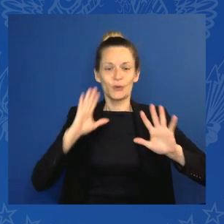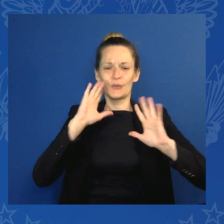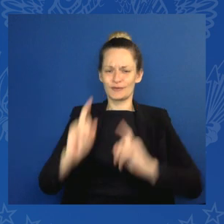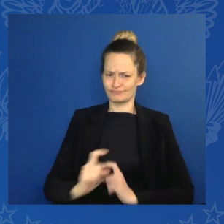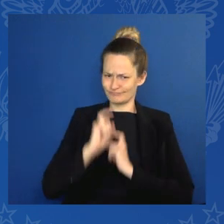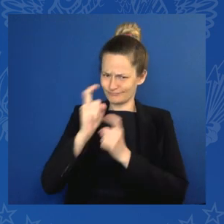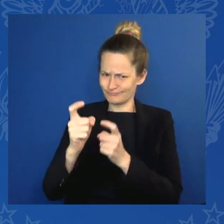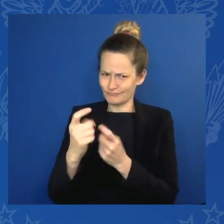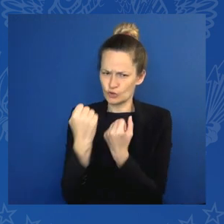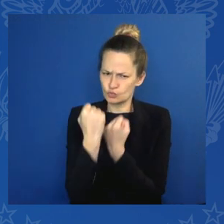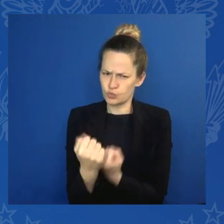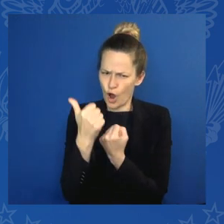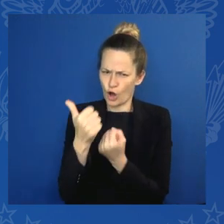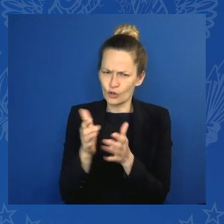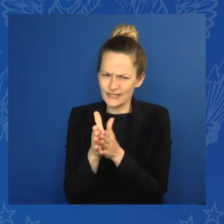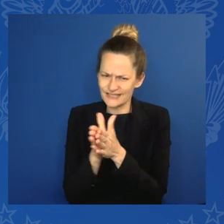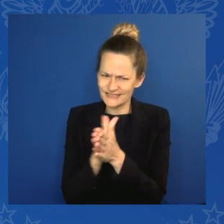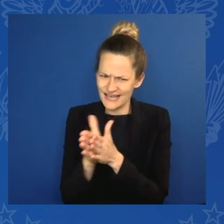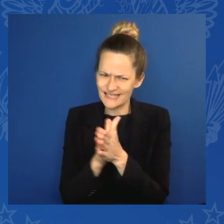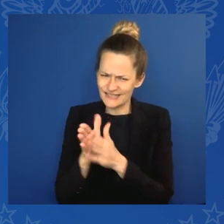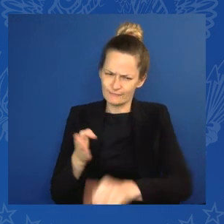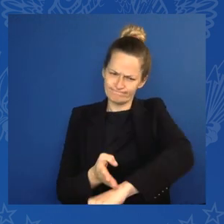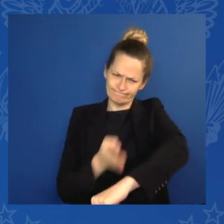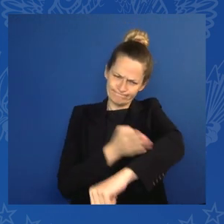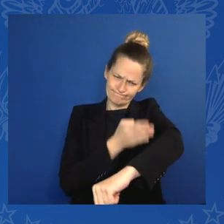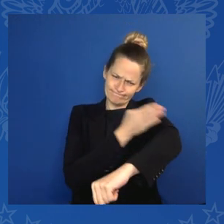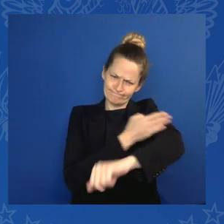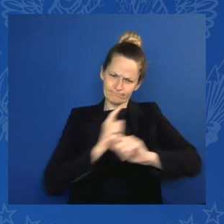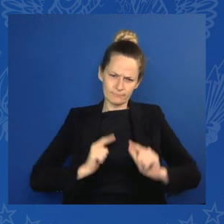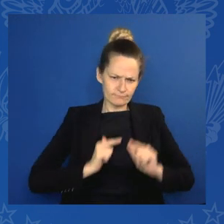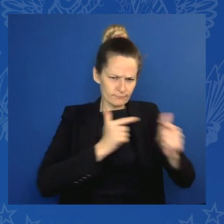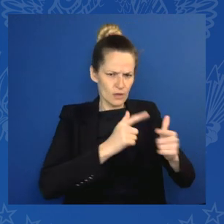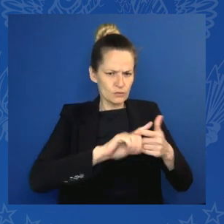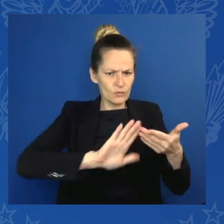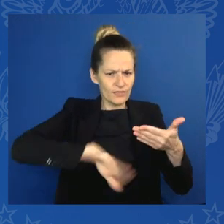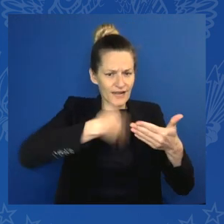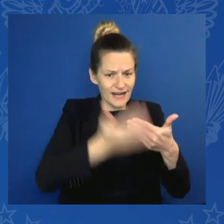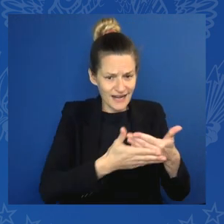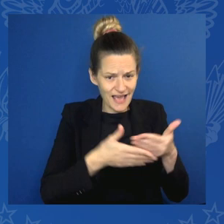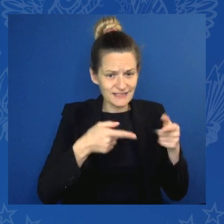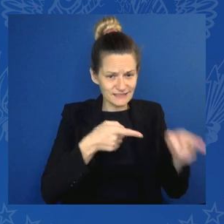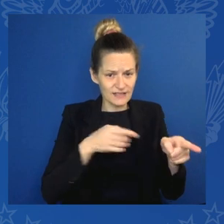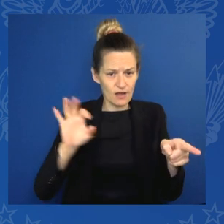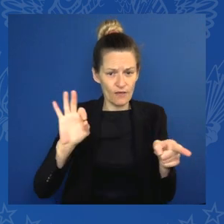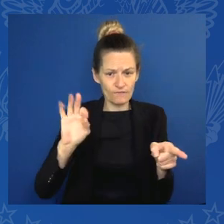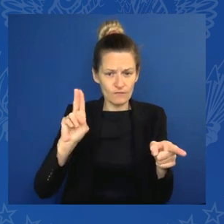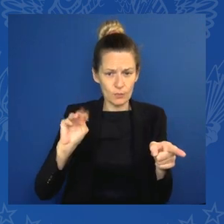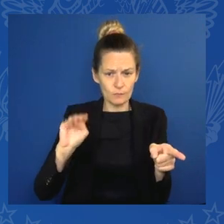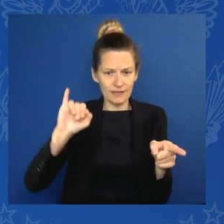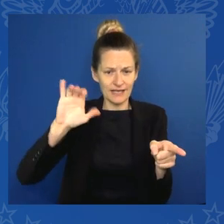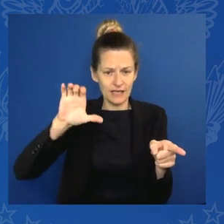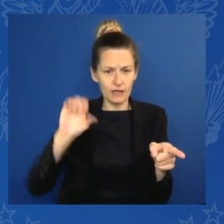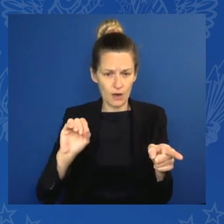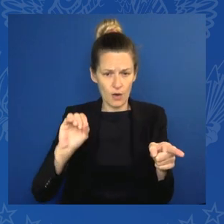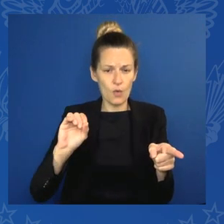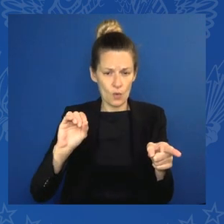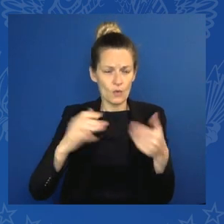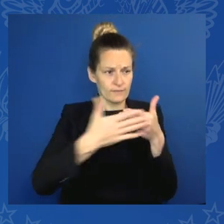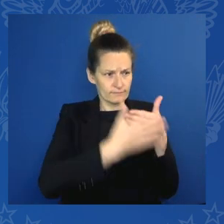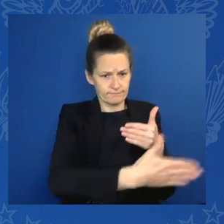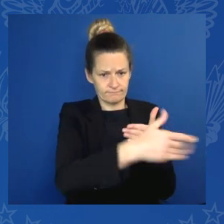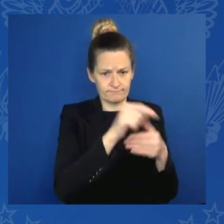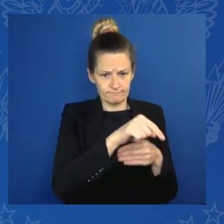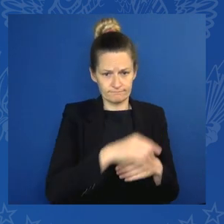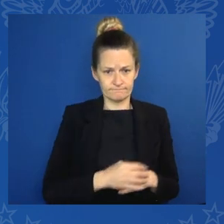And now, I would like to hand over to the United States President. The thank you very